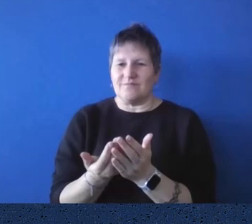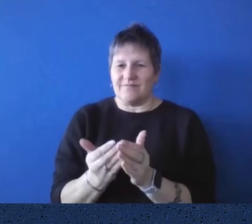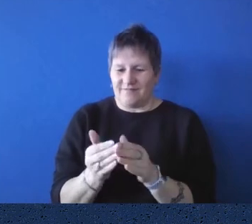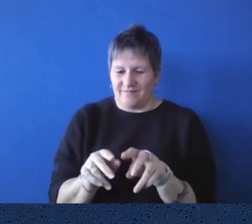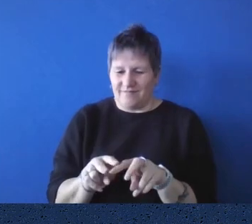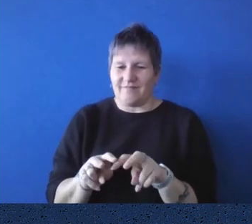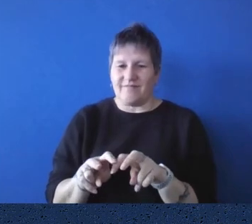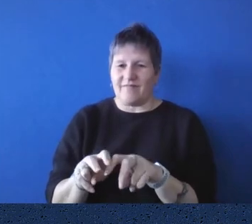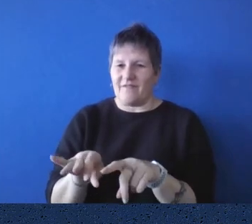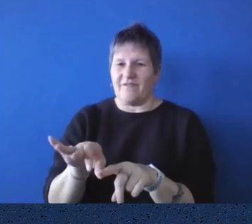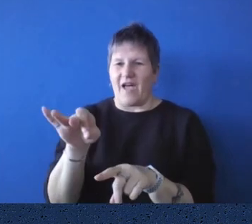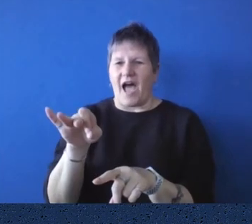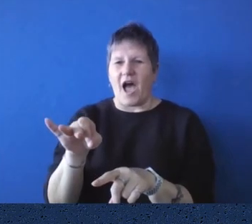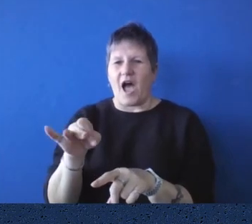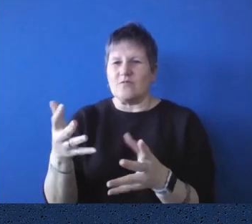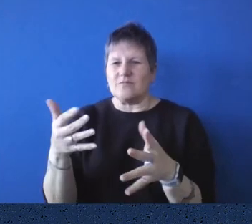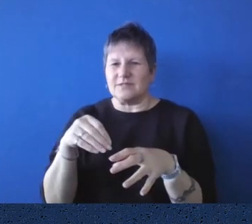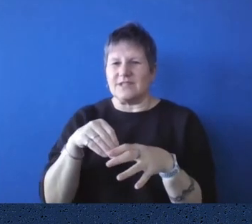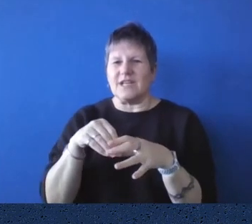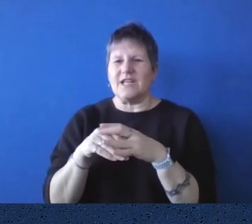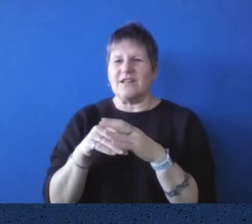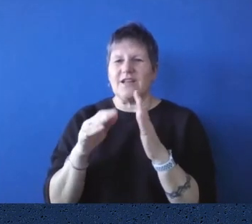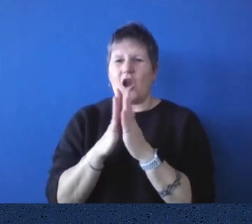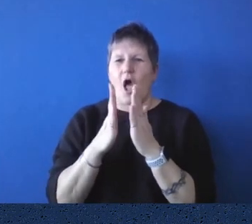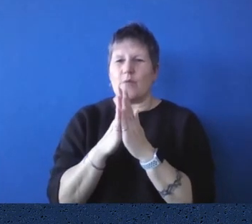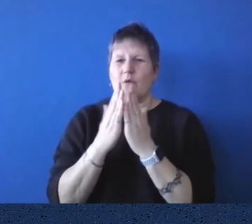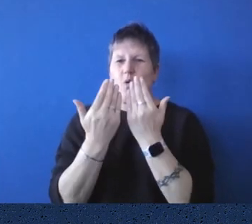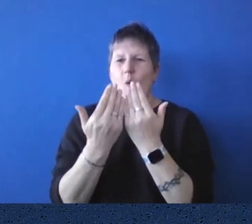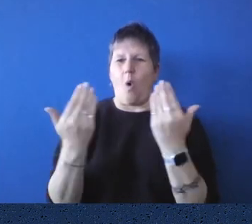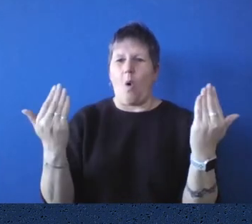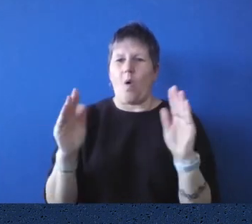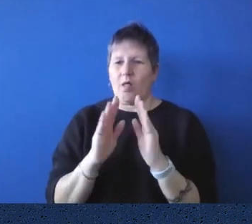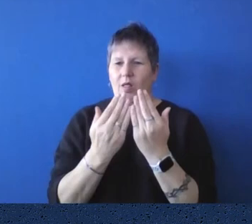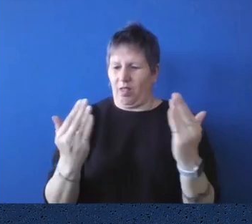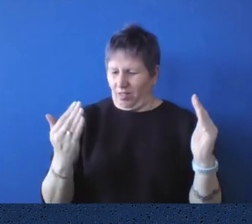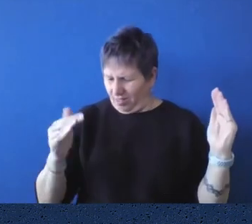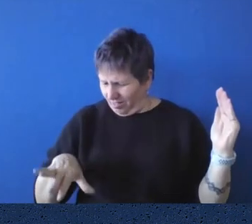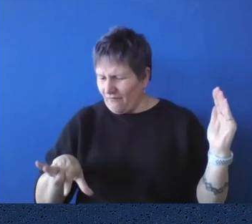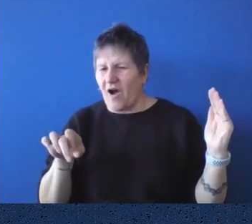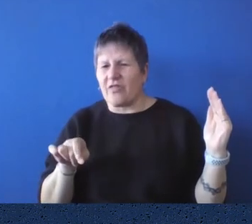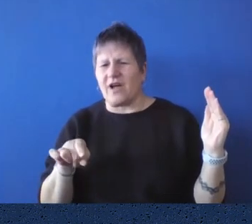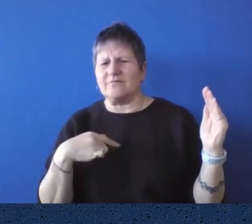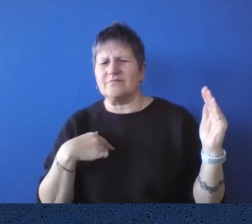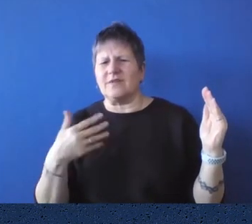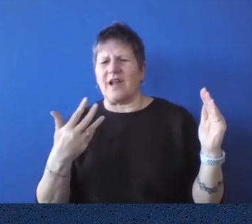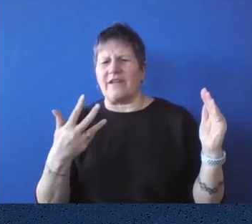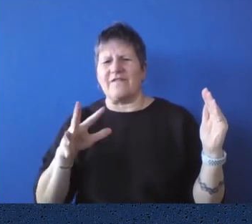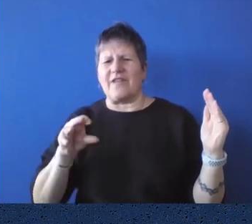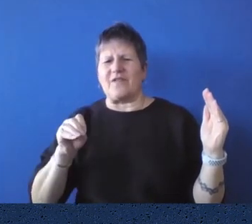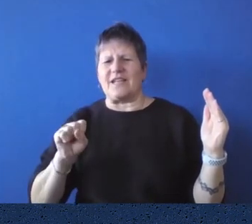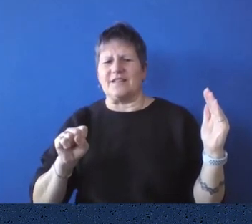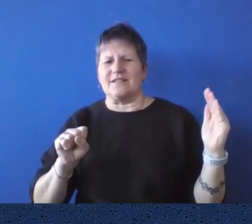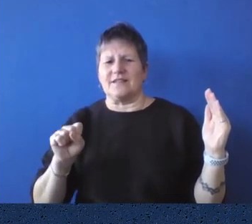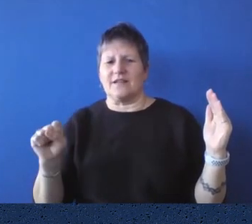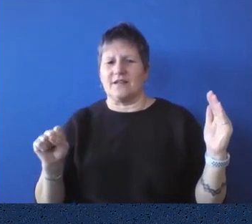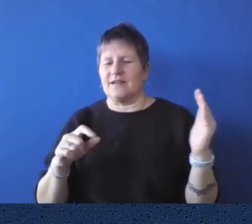again, related to the significant building works that are happening at Parliament House at the moment. And while in terms of monetary value, these two,